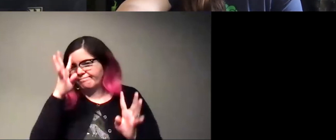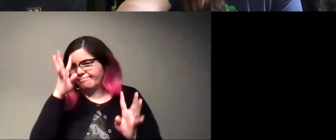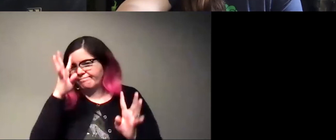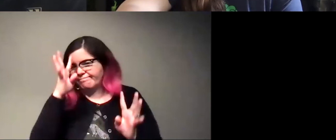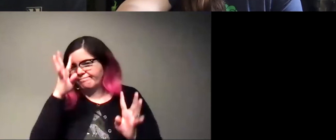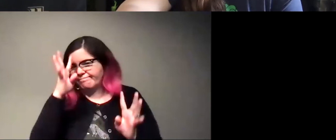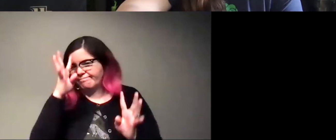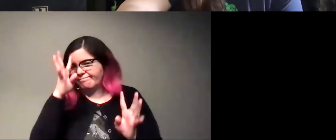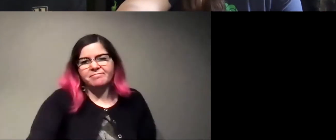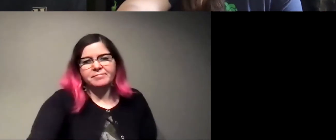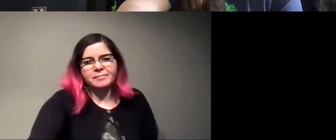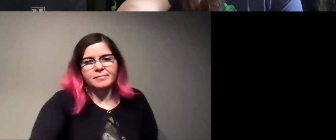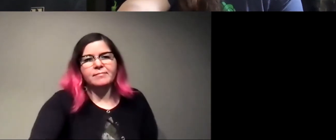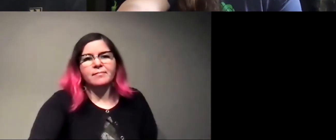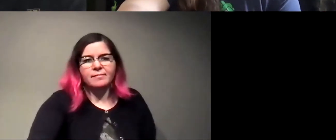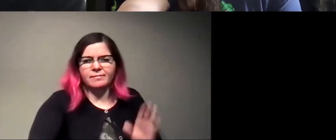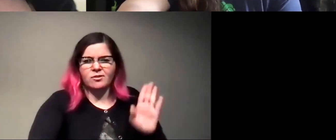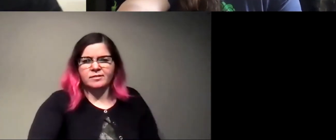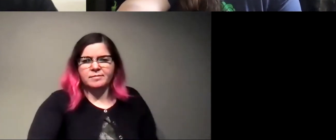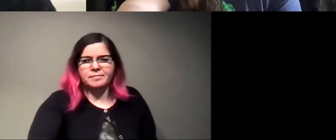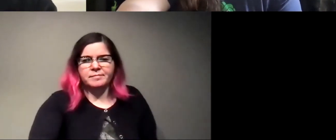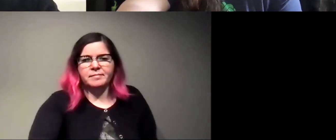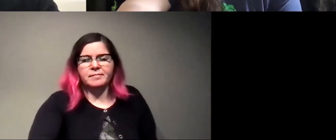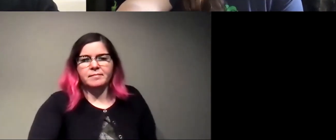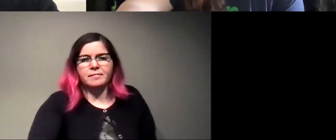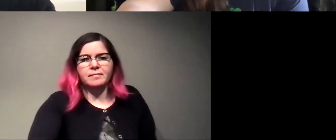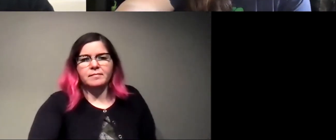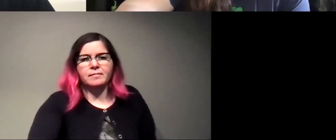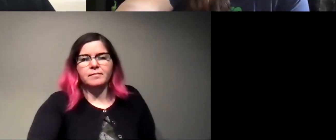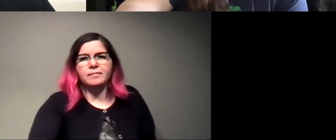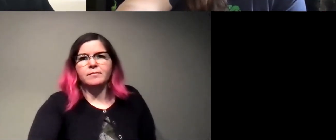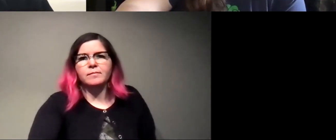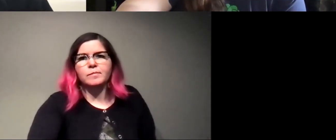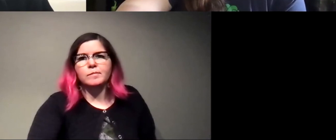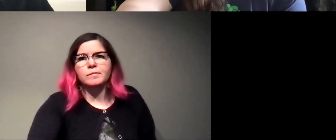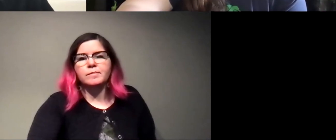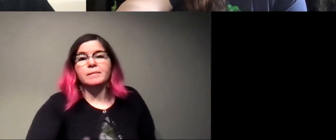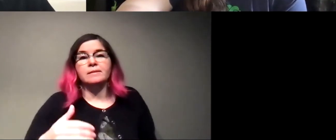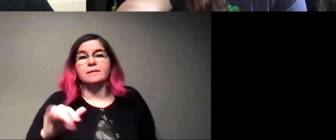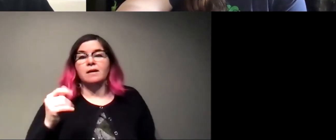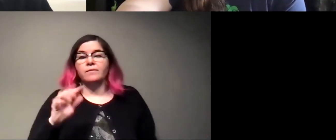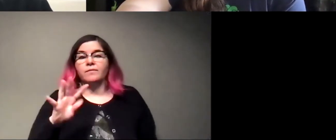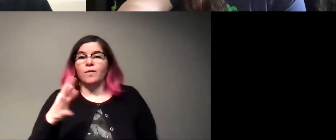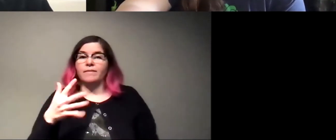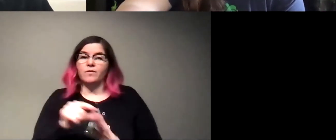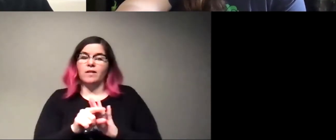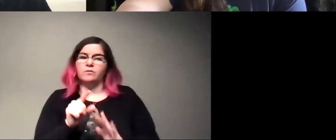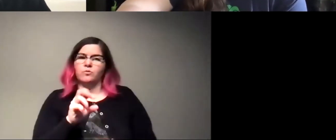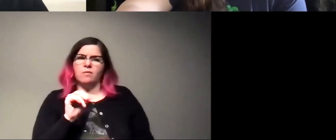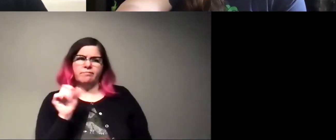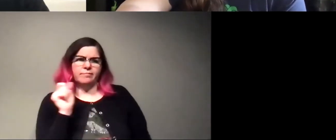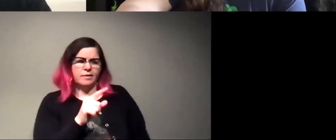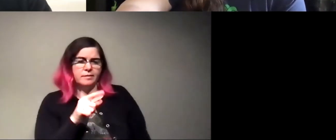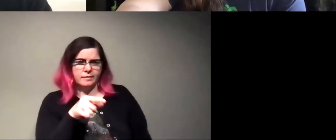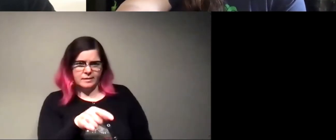very long. So that's awesome. Um, that's super cool. Okay. Uh, Mrs. Young's fourth fifth grade class Zora would like to know, is this